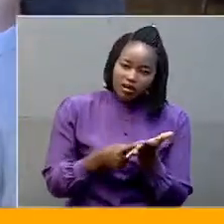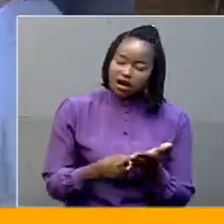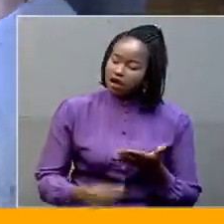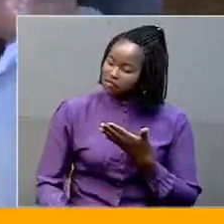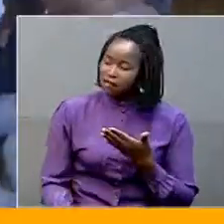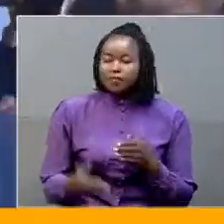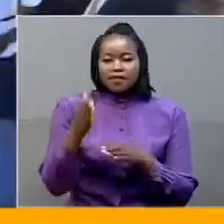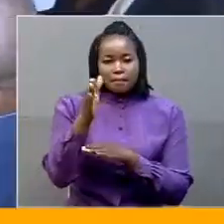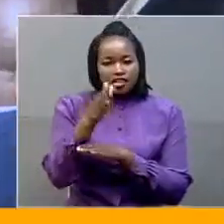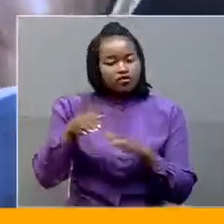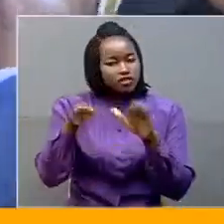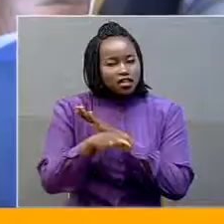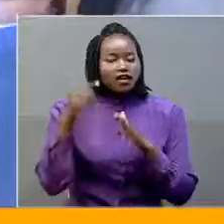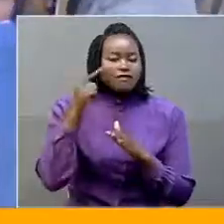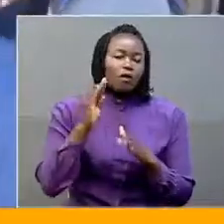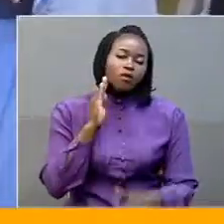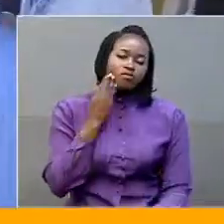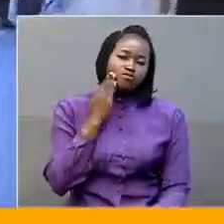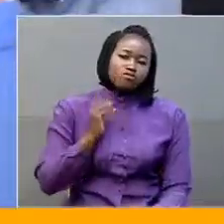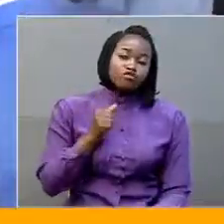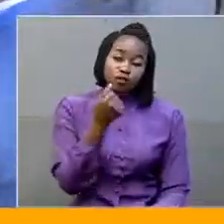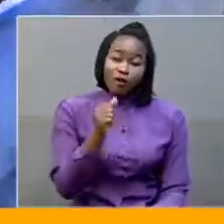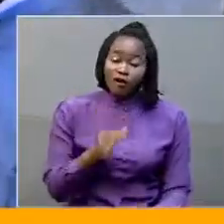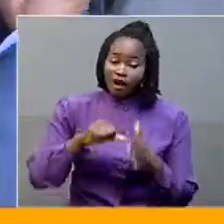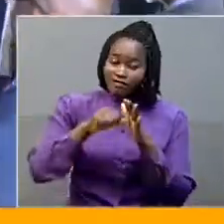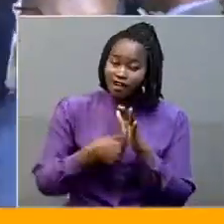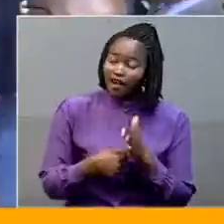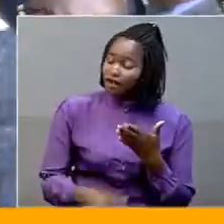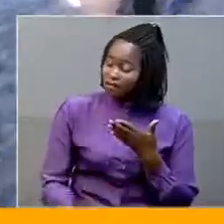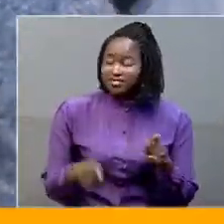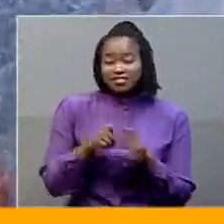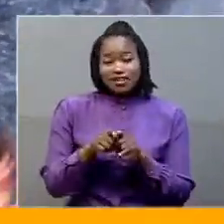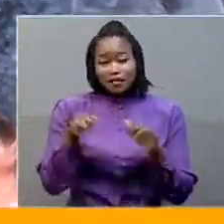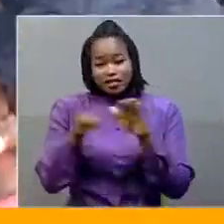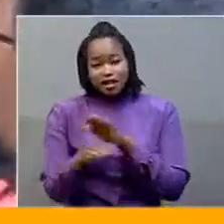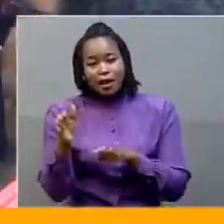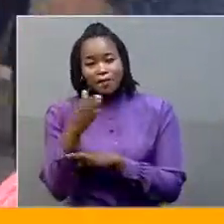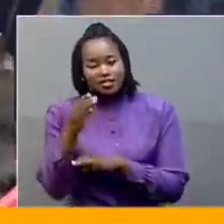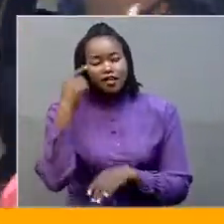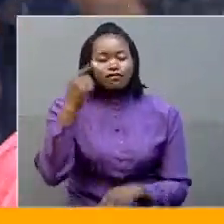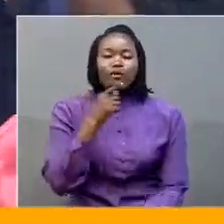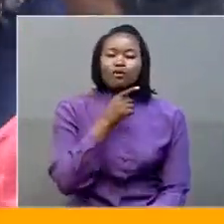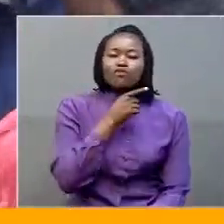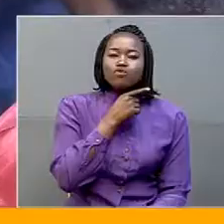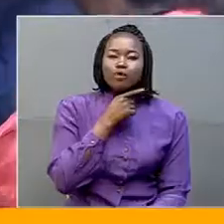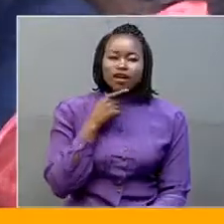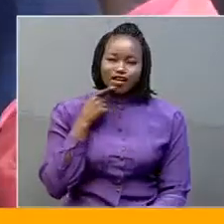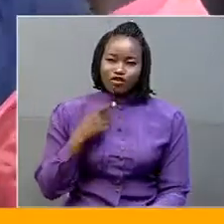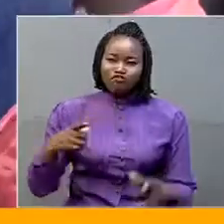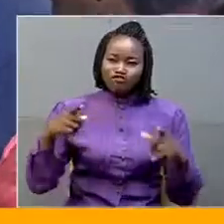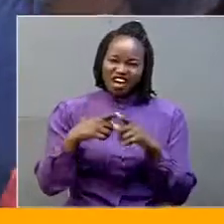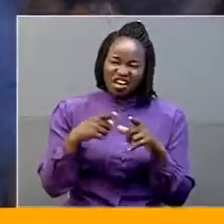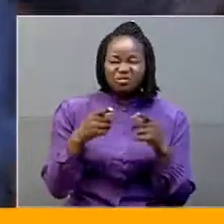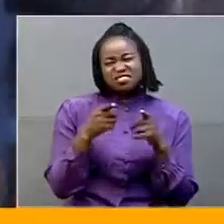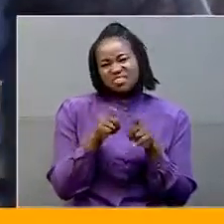The Minister of State for Neuro Affairs, Ernest Kiza. And the Minister of State for World Triumph, Dennis Solti Kalabu, among